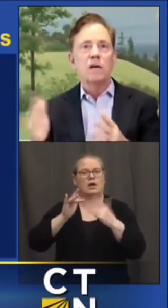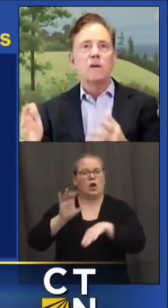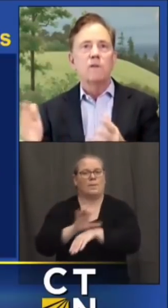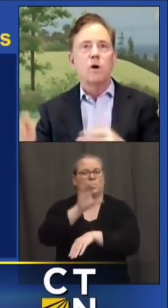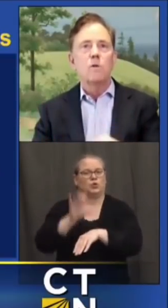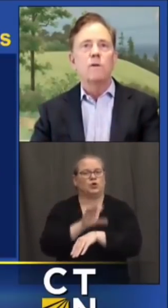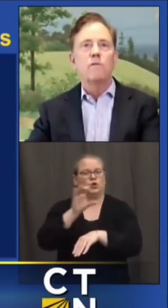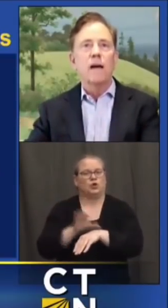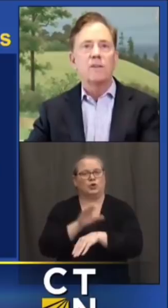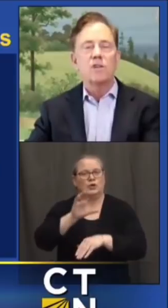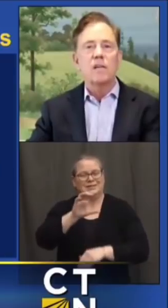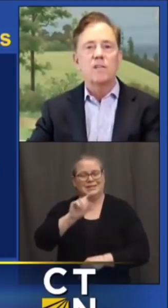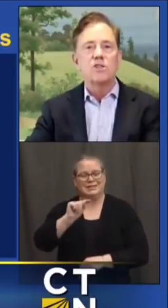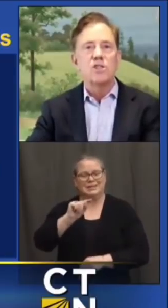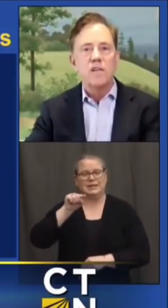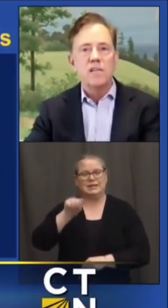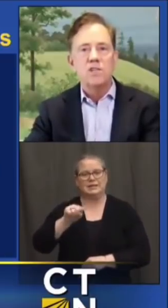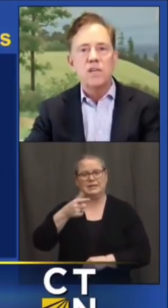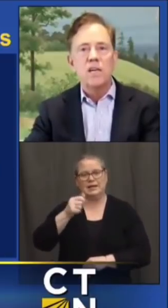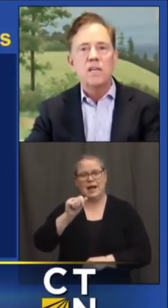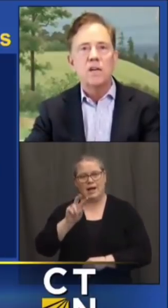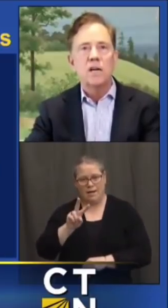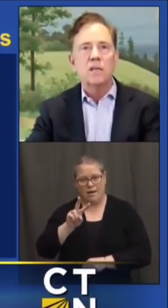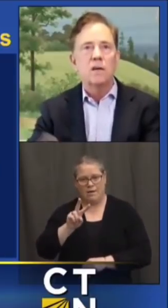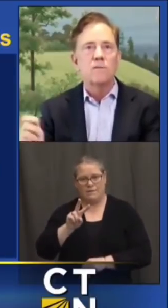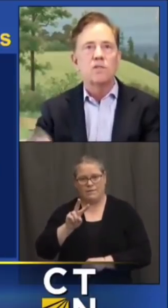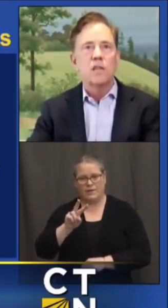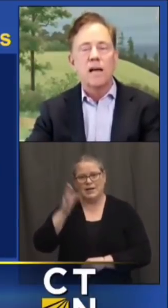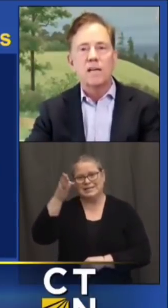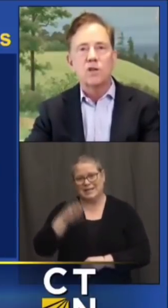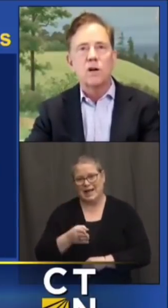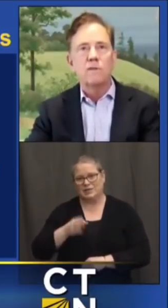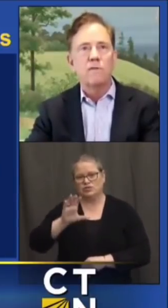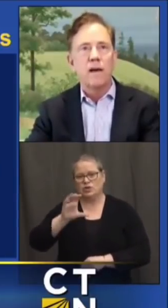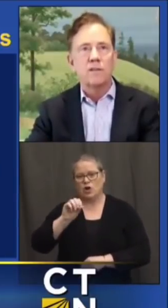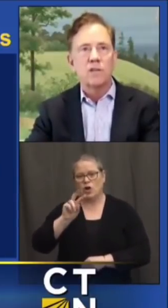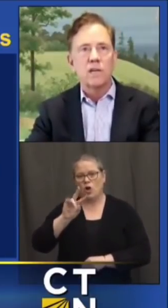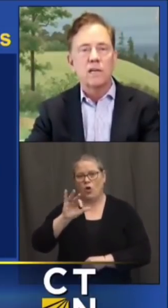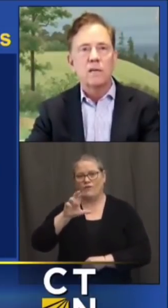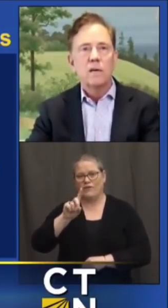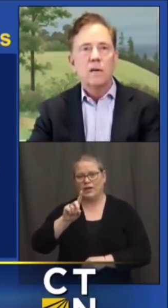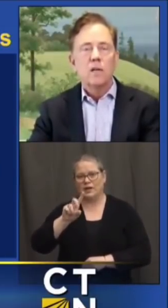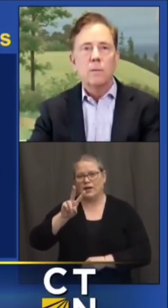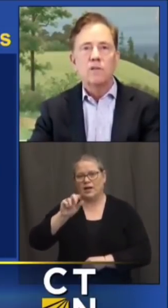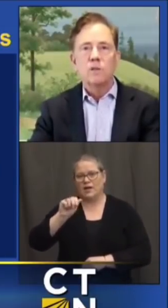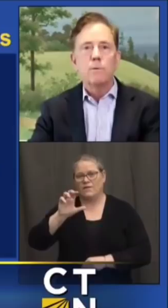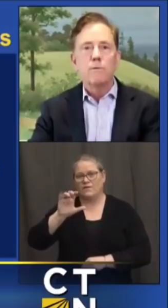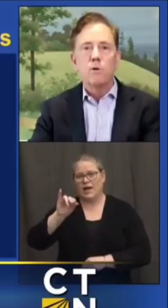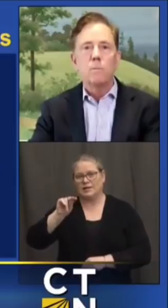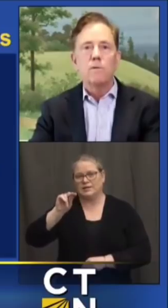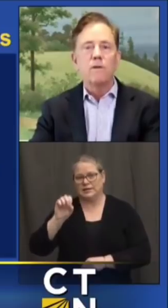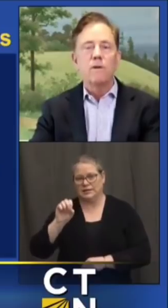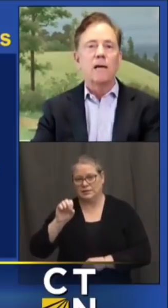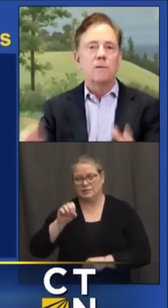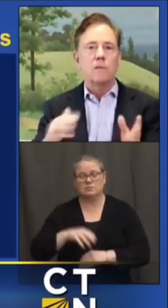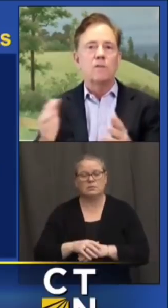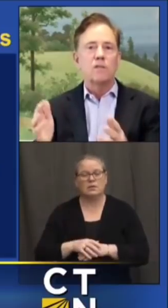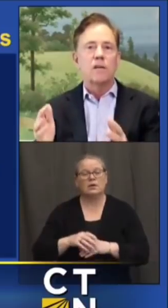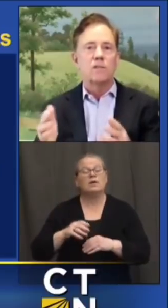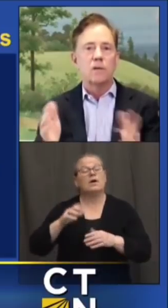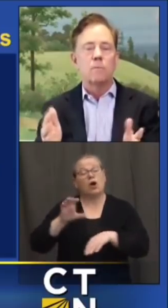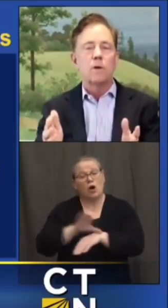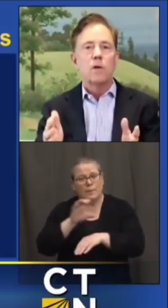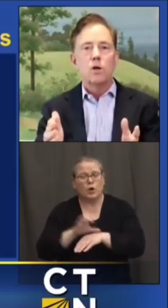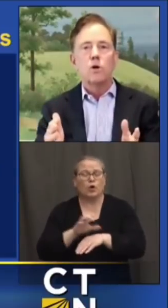.gov covet vaccine ct.gov slash covet vaccine there'll be a simple form to fill out that